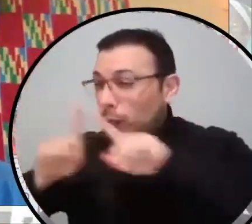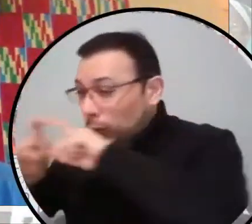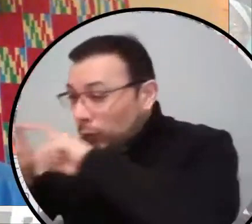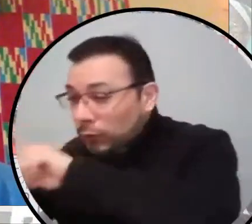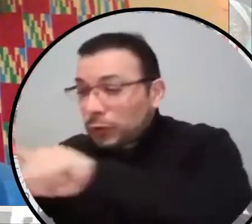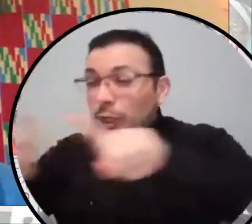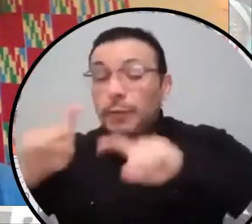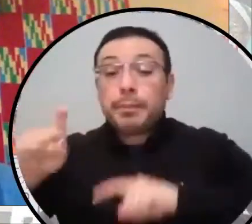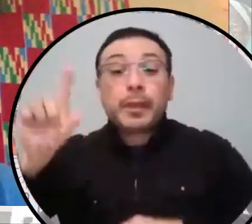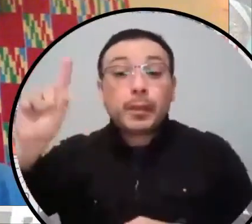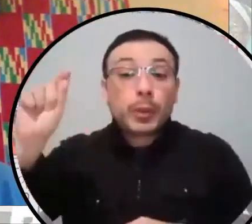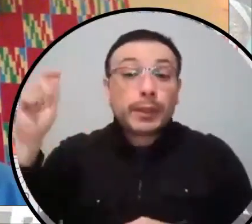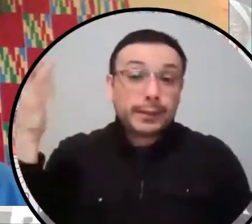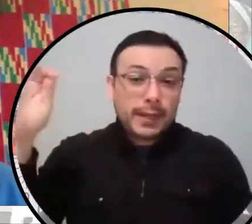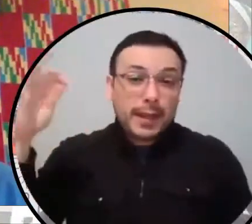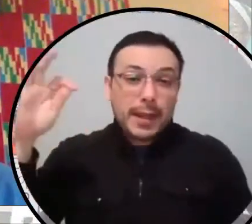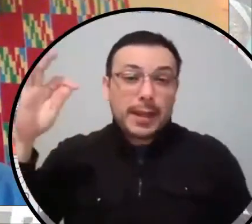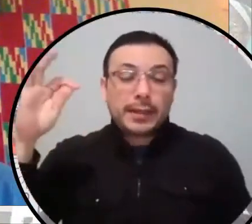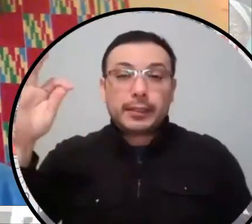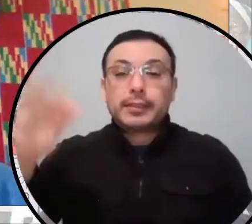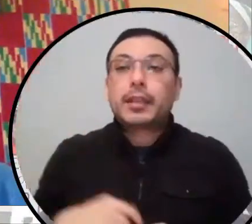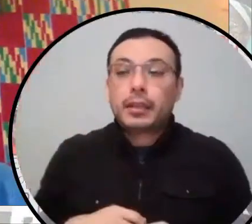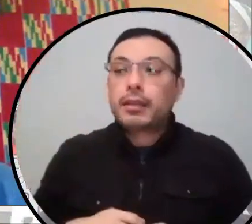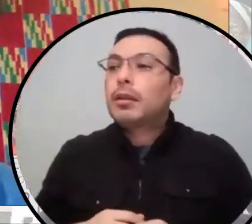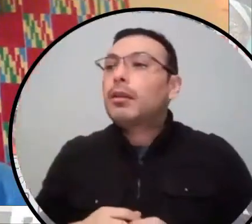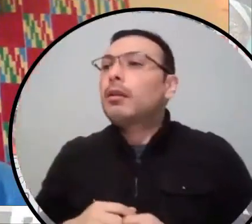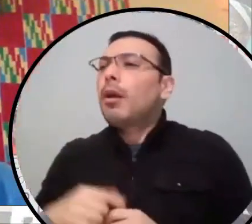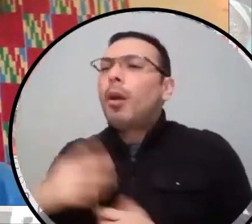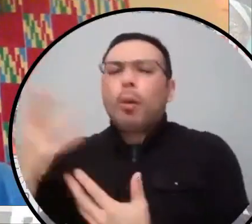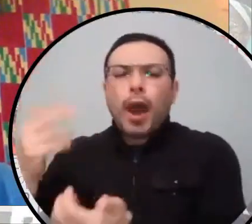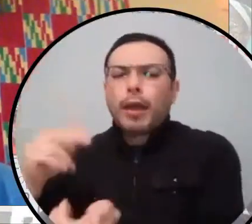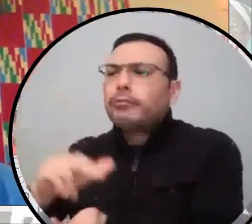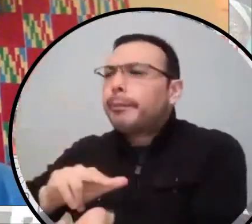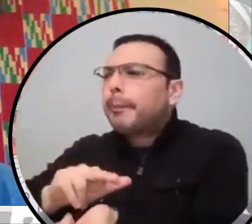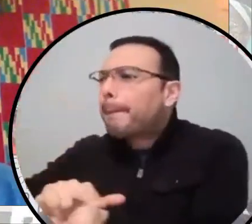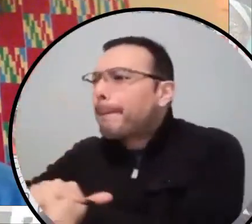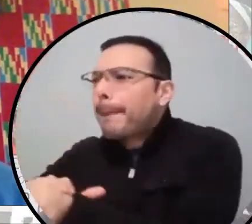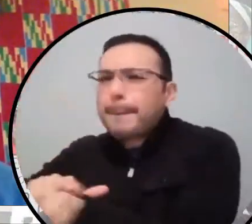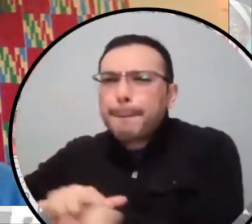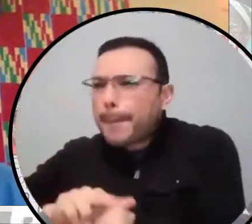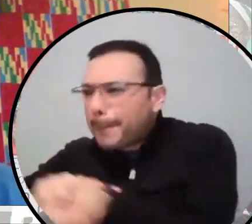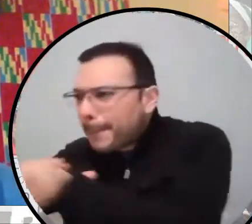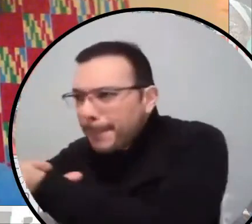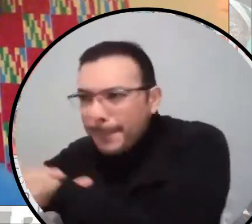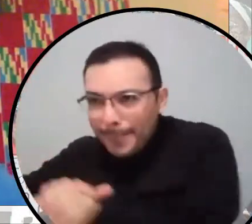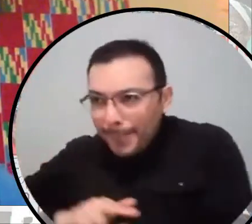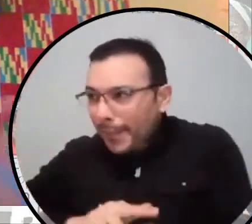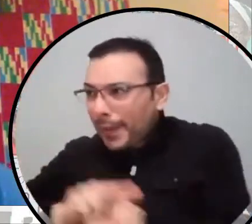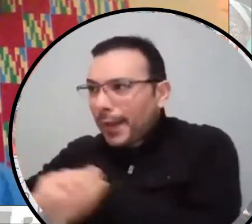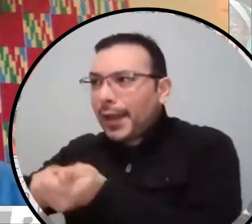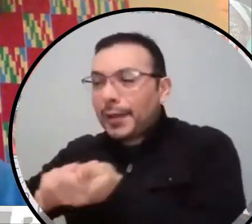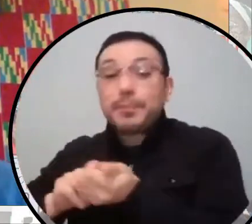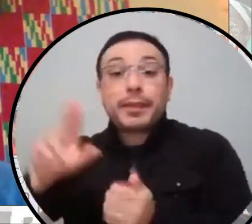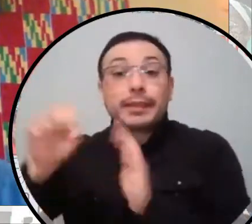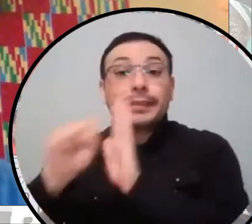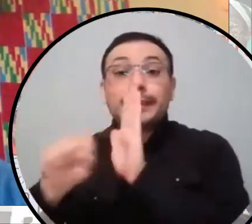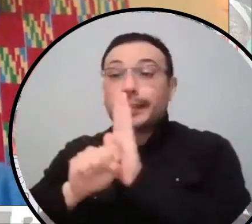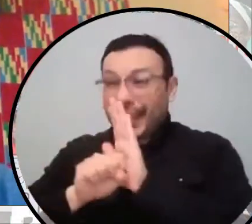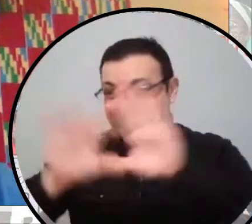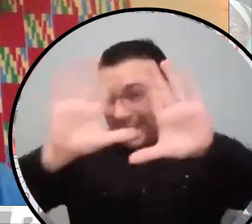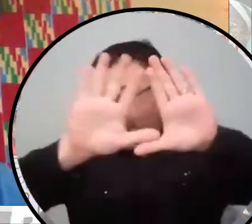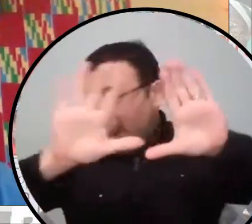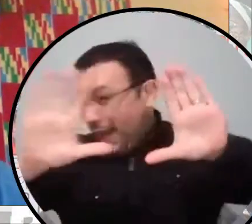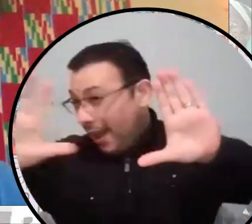just getting a temperature check on folks all across our state. And a lot of people weren't really leaning towards